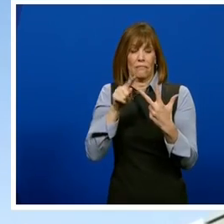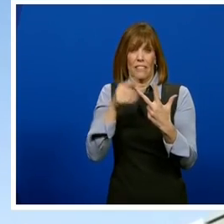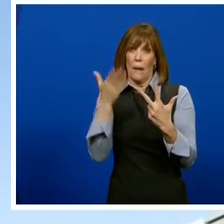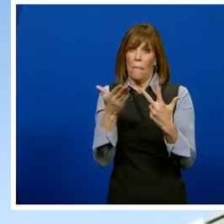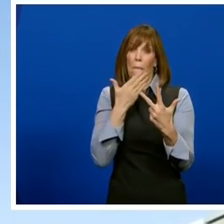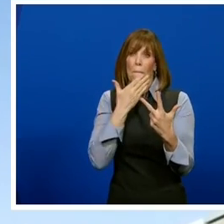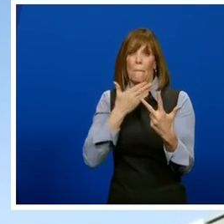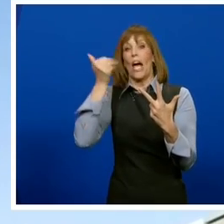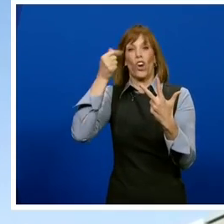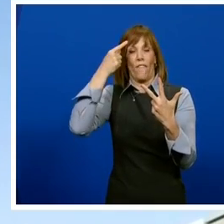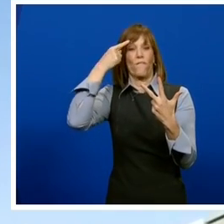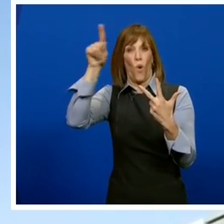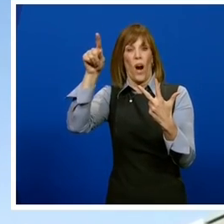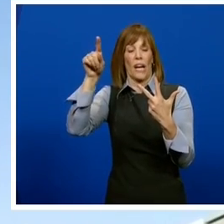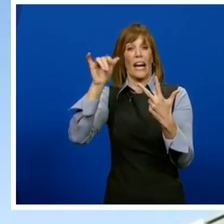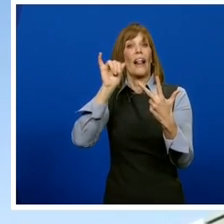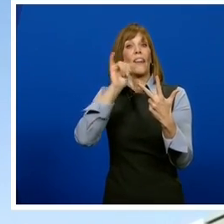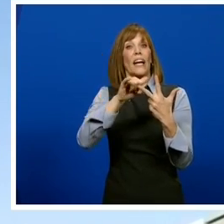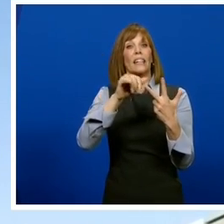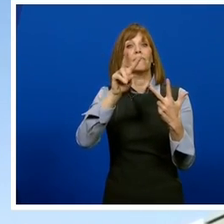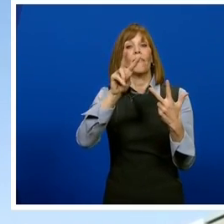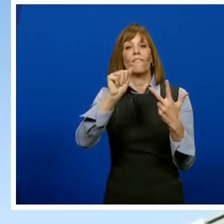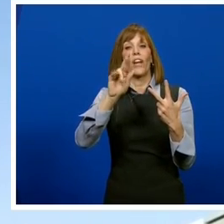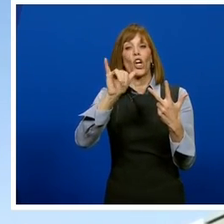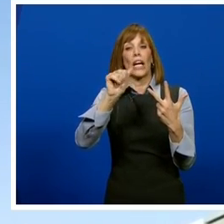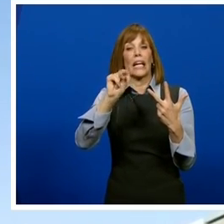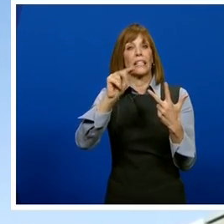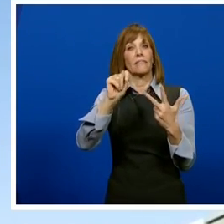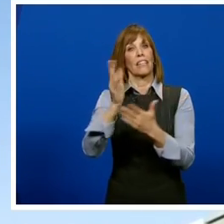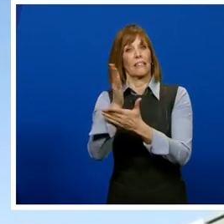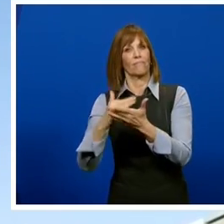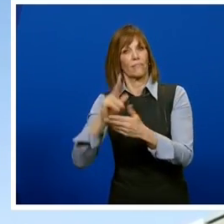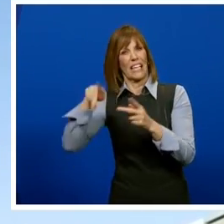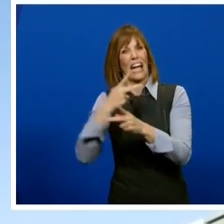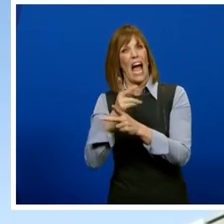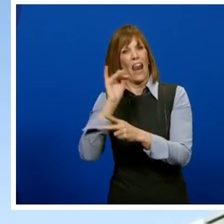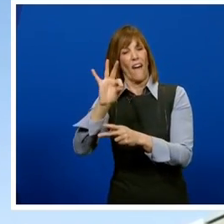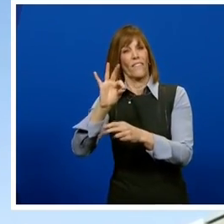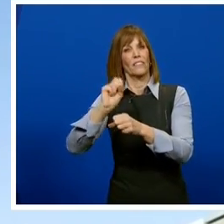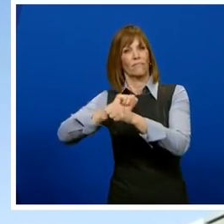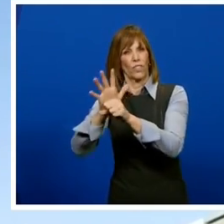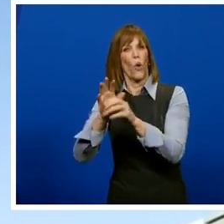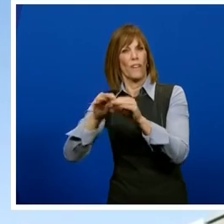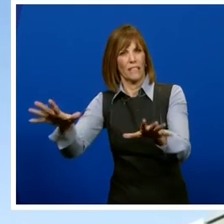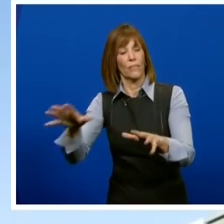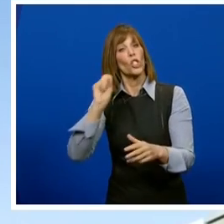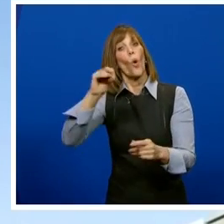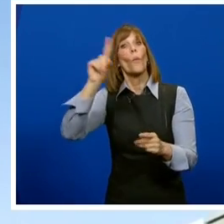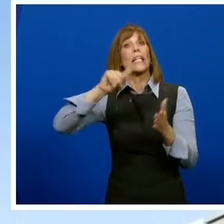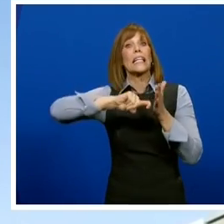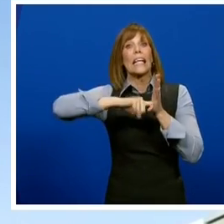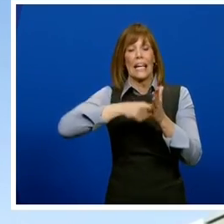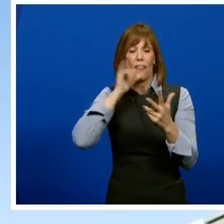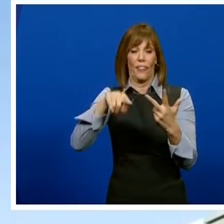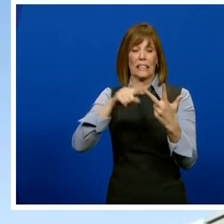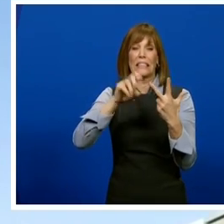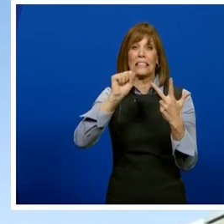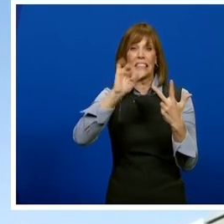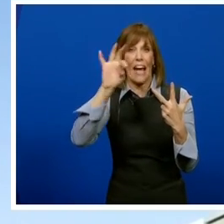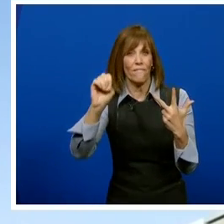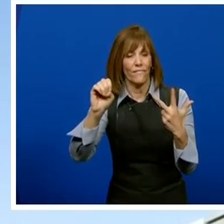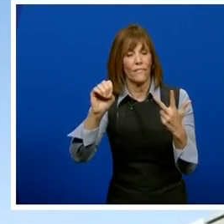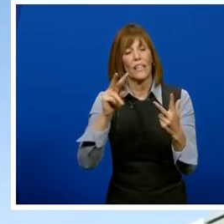don't have from the other vaccines. So I think the key point is that this vaccine is safe. It is